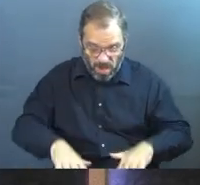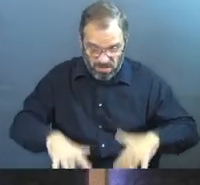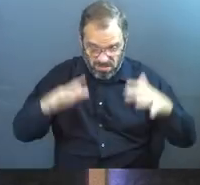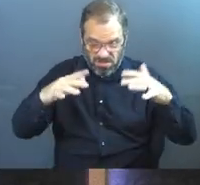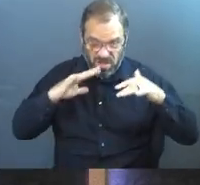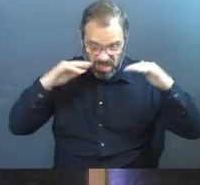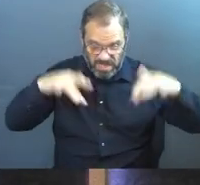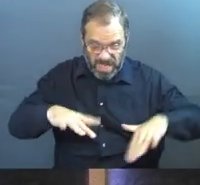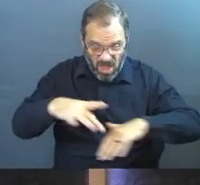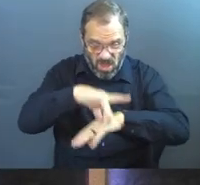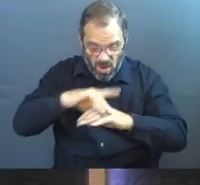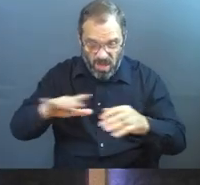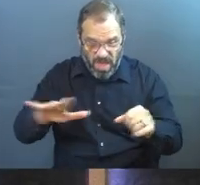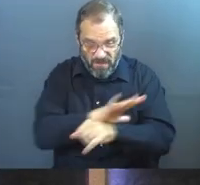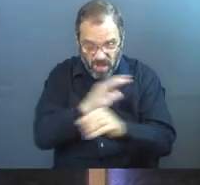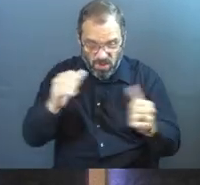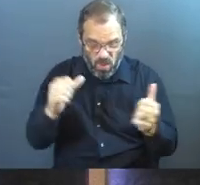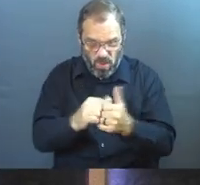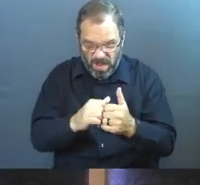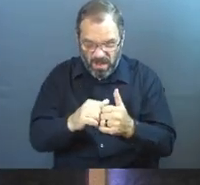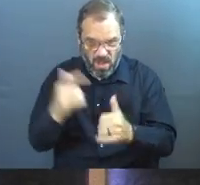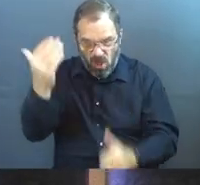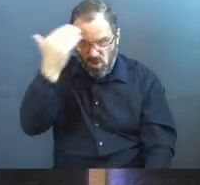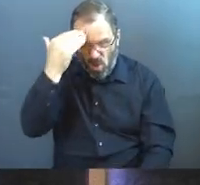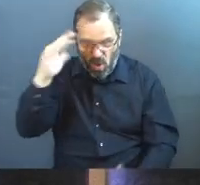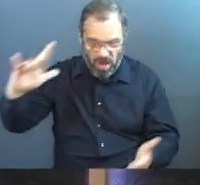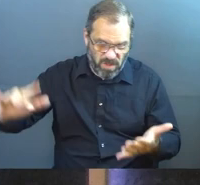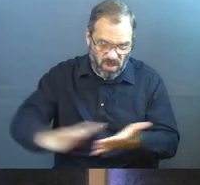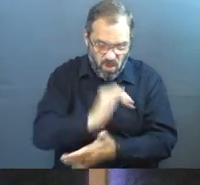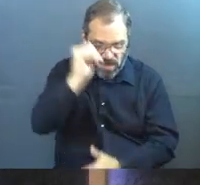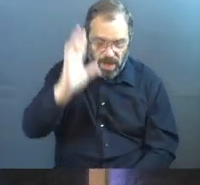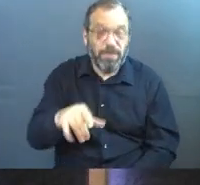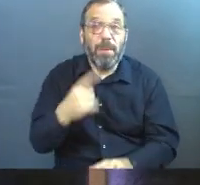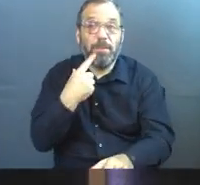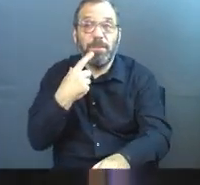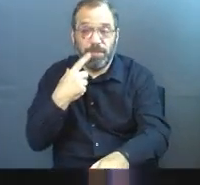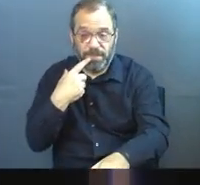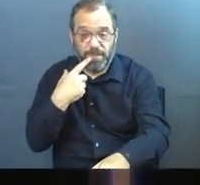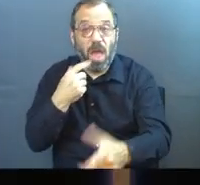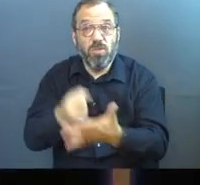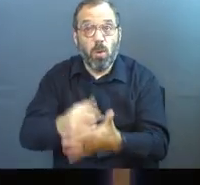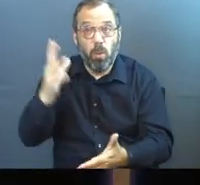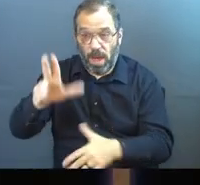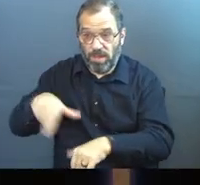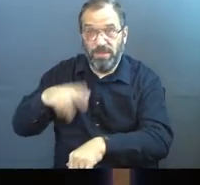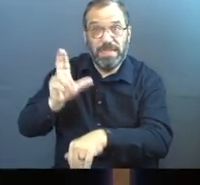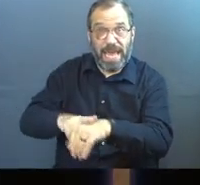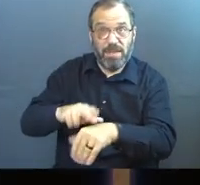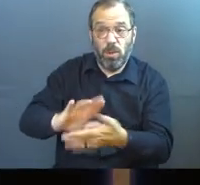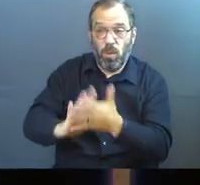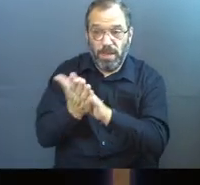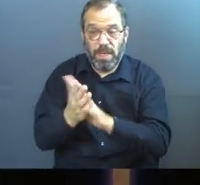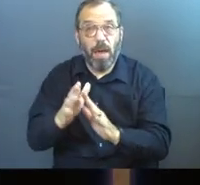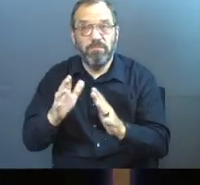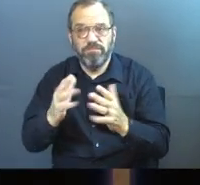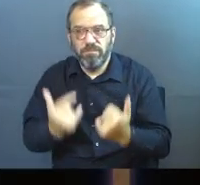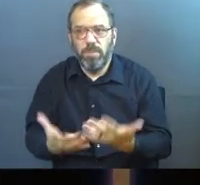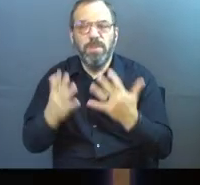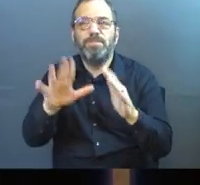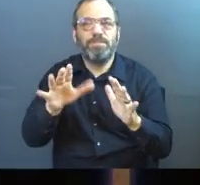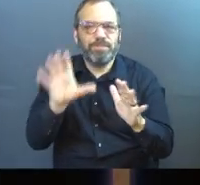fill the sea, the earth will be filled with an awareness of the glory of the Lord. Now he says, the wealth of nations will turn to ashes.